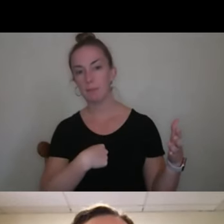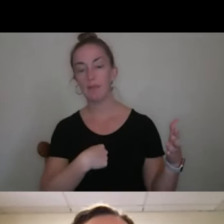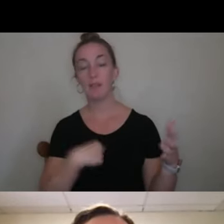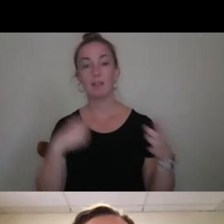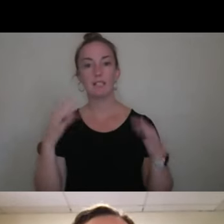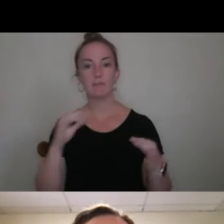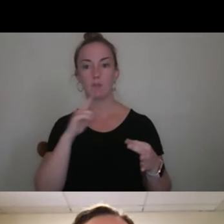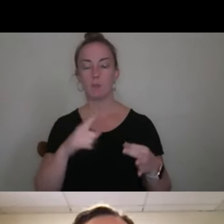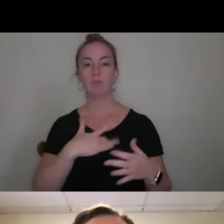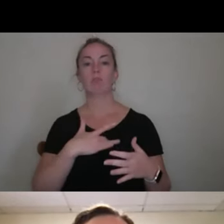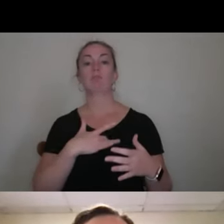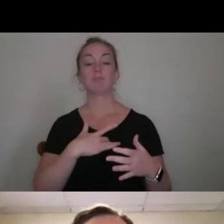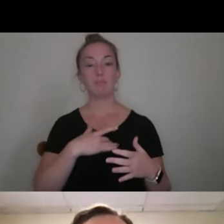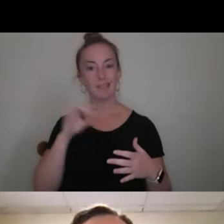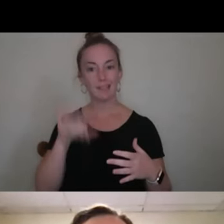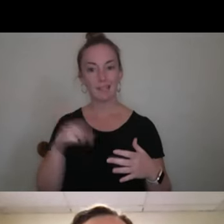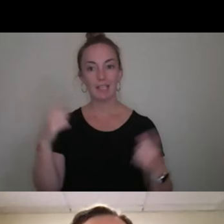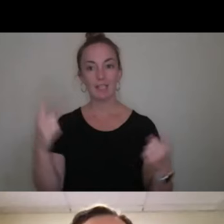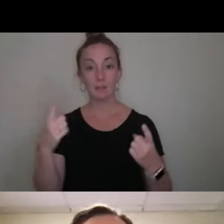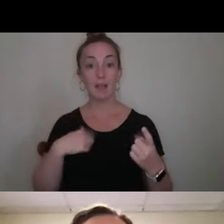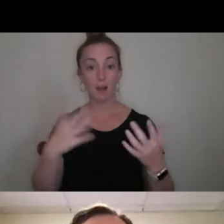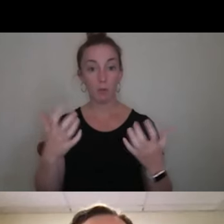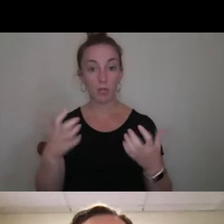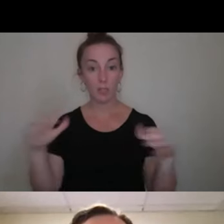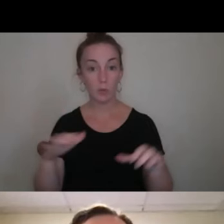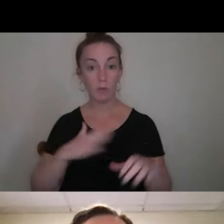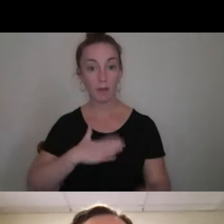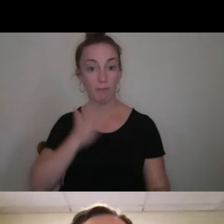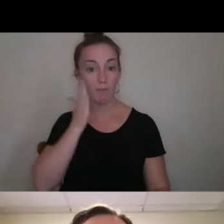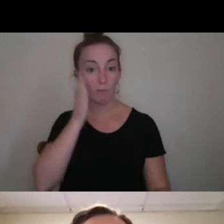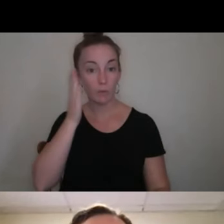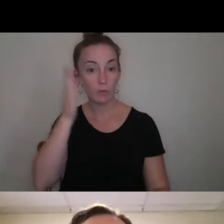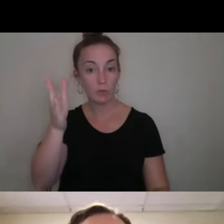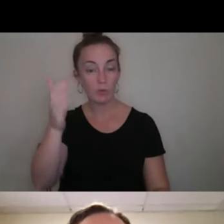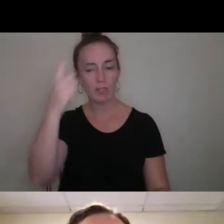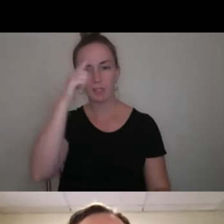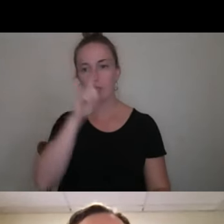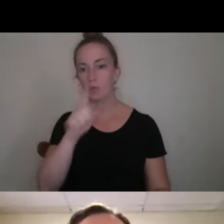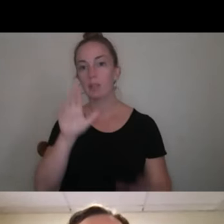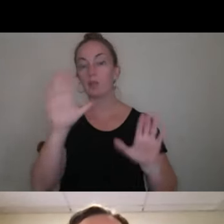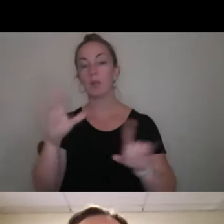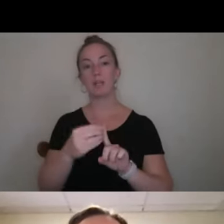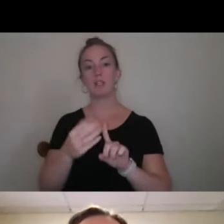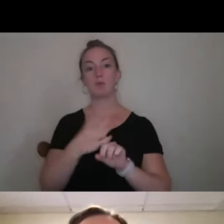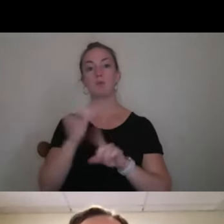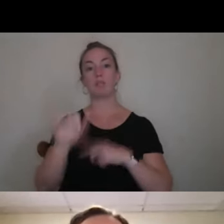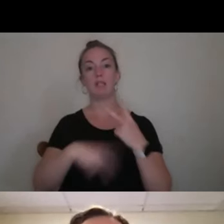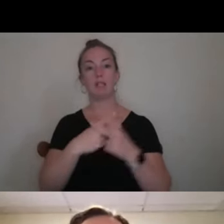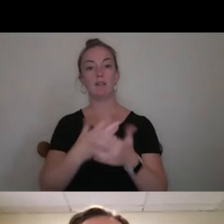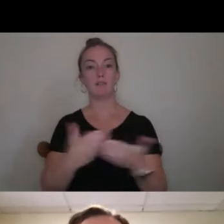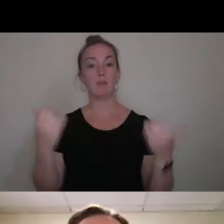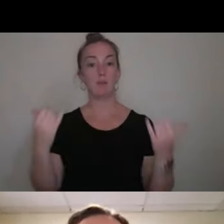hits home for me because this is something that I would like to do in my future. So I think that it's really great to be getting exposure to this kind of thing right now.